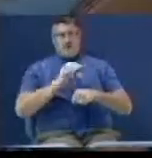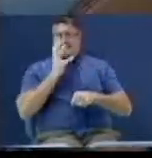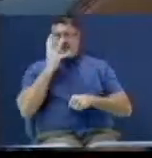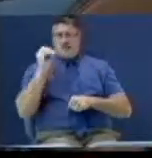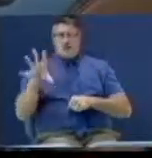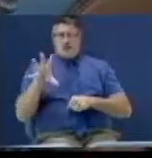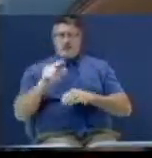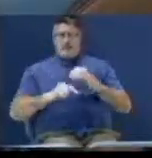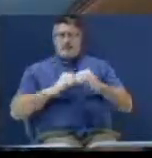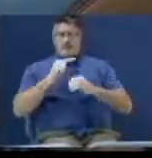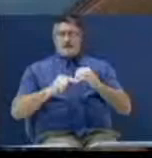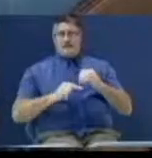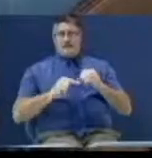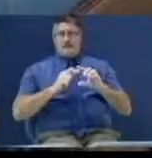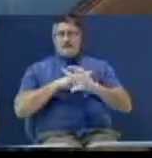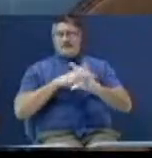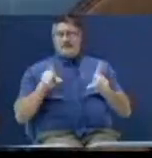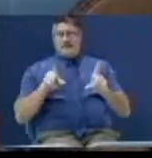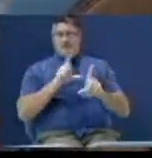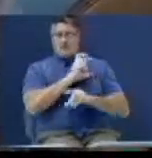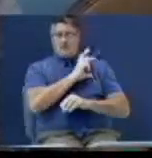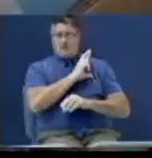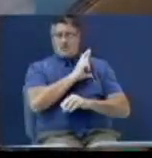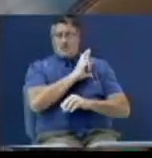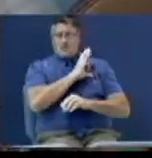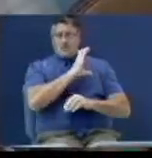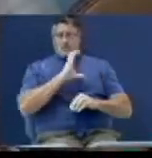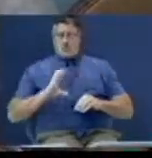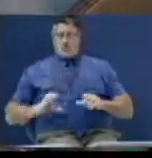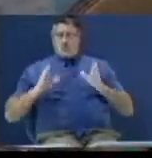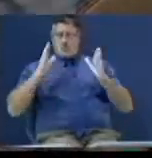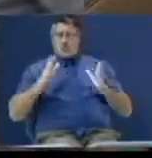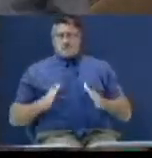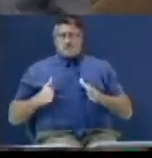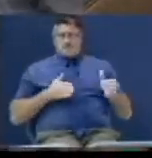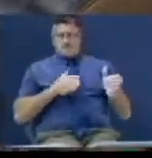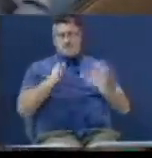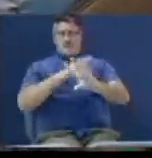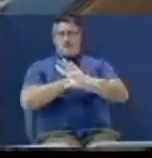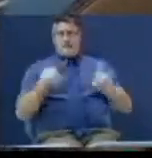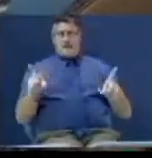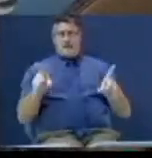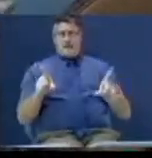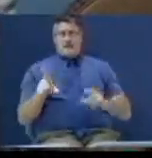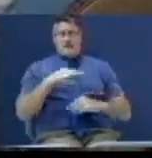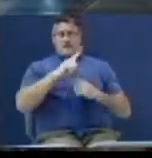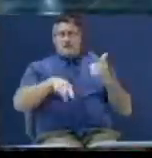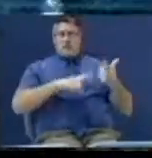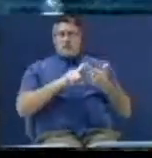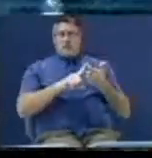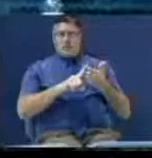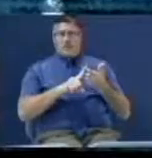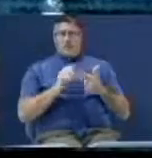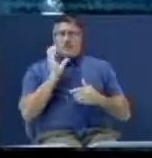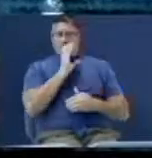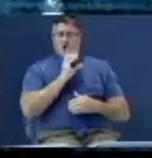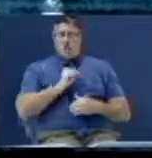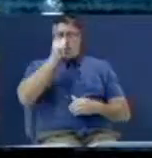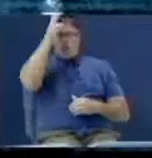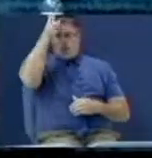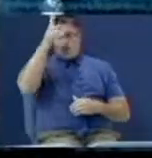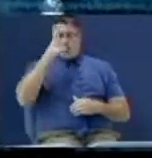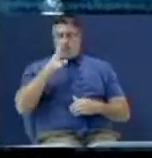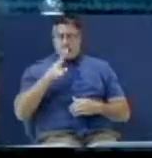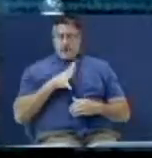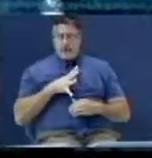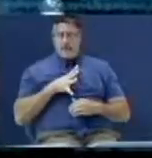the economical movement. They do not care about that, but they do care when an old red-faced old man gets up